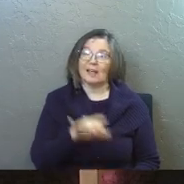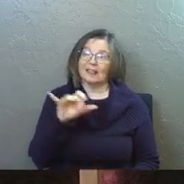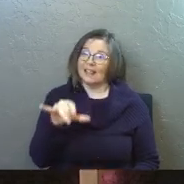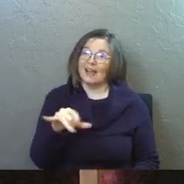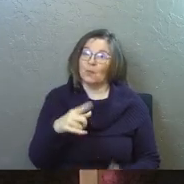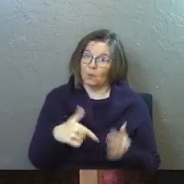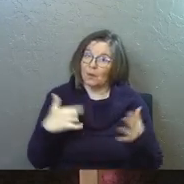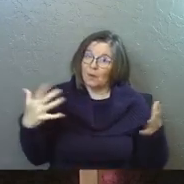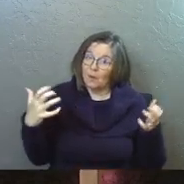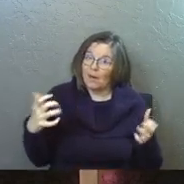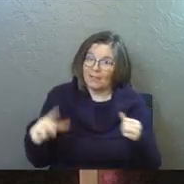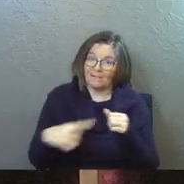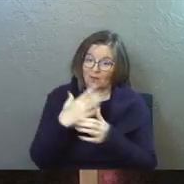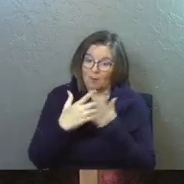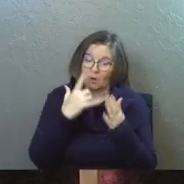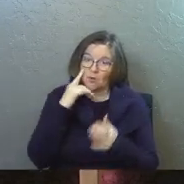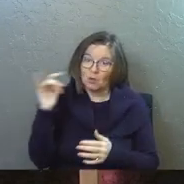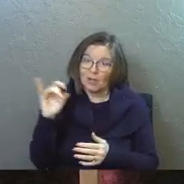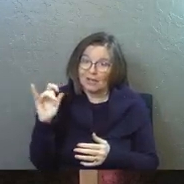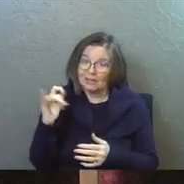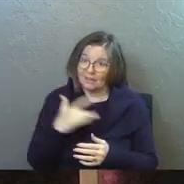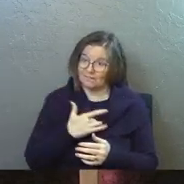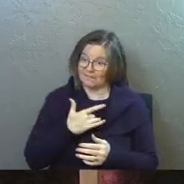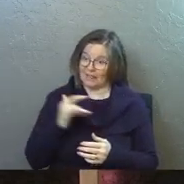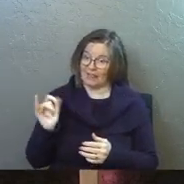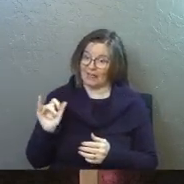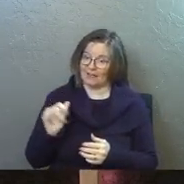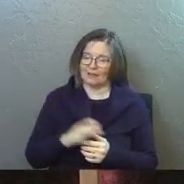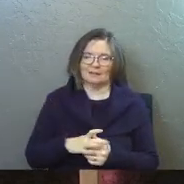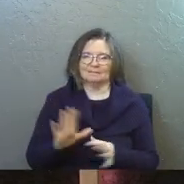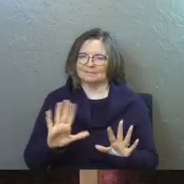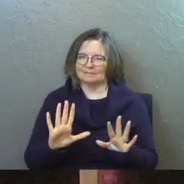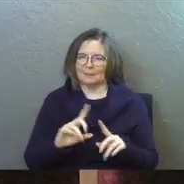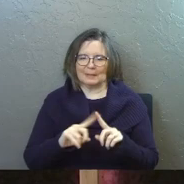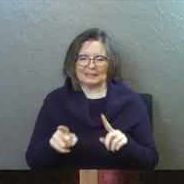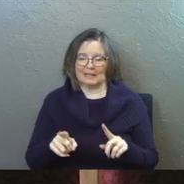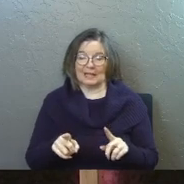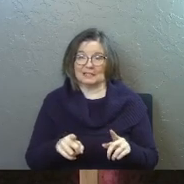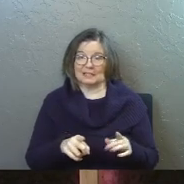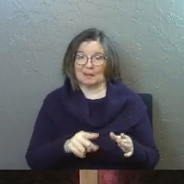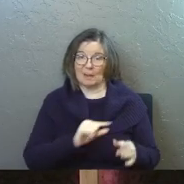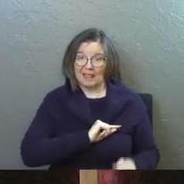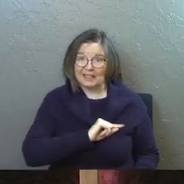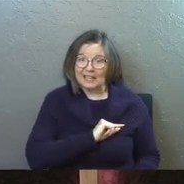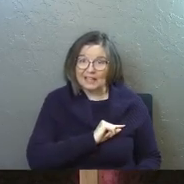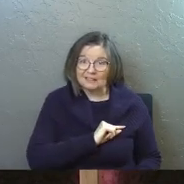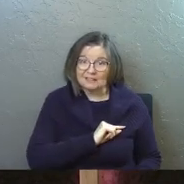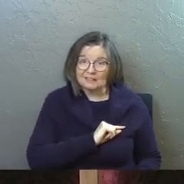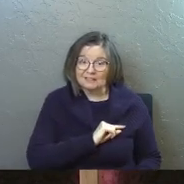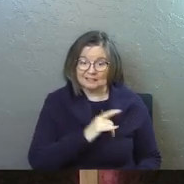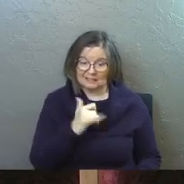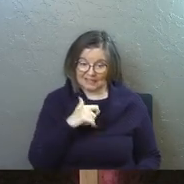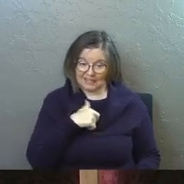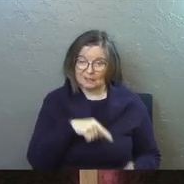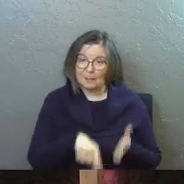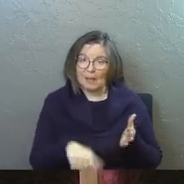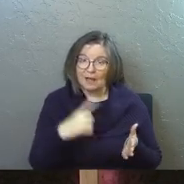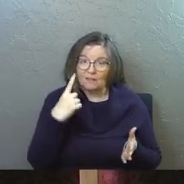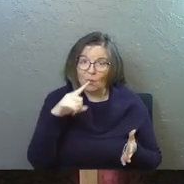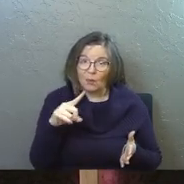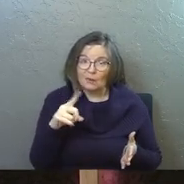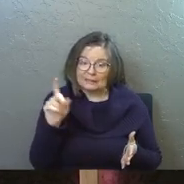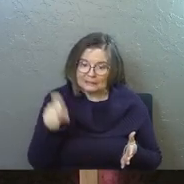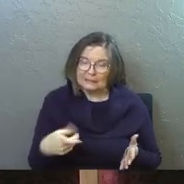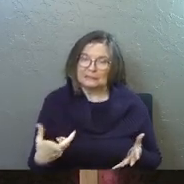That's what we want that first part to look like and feel like. He's like, but I do not excuse the guilty. Well, what's that? That's justice.